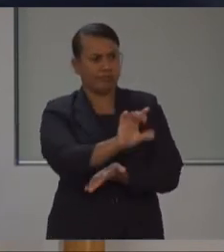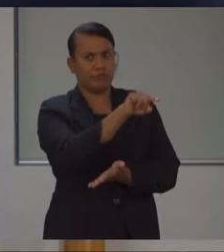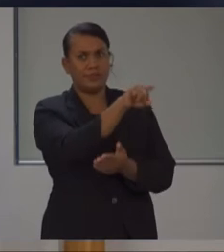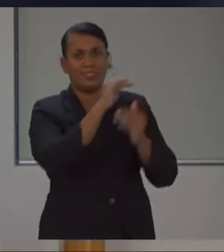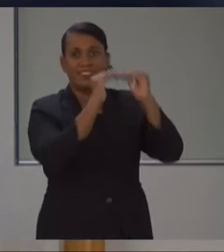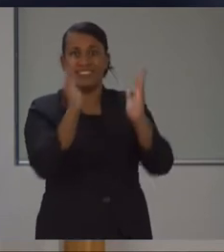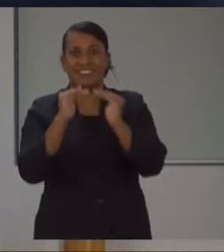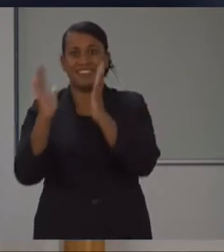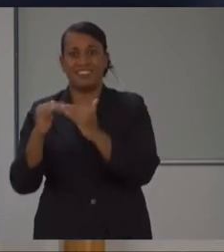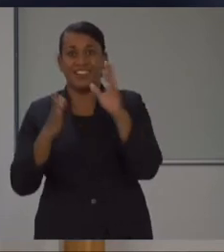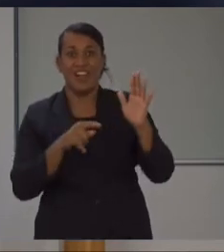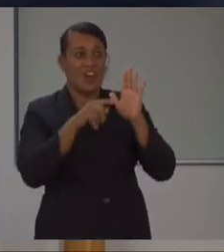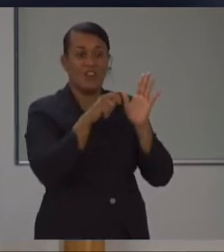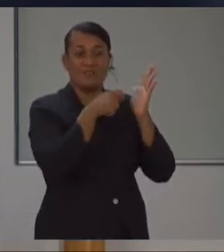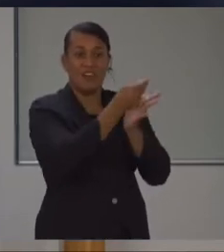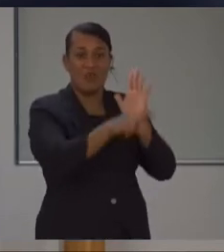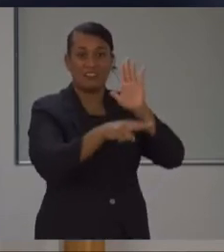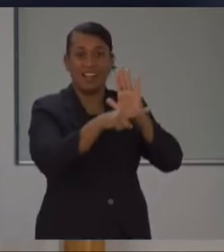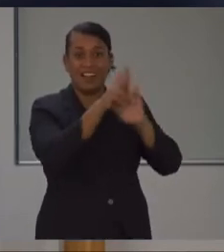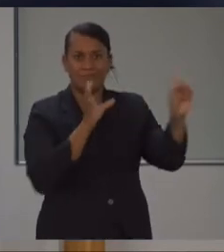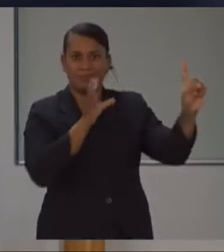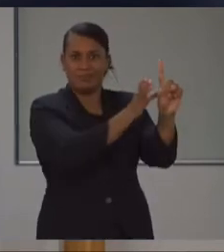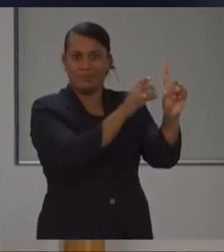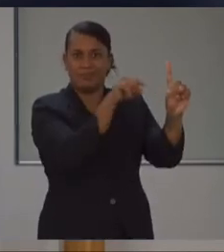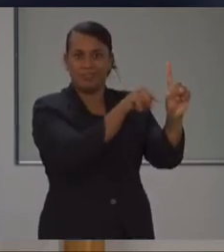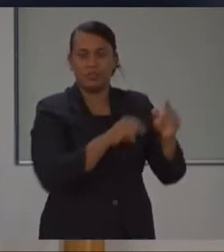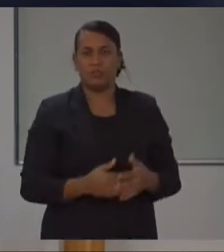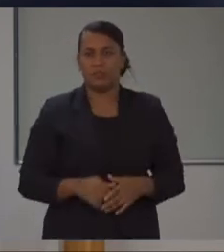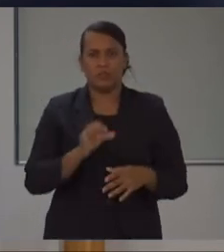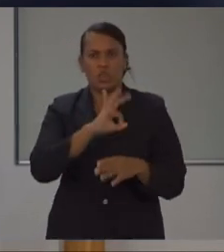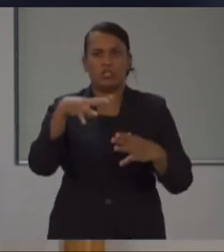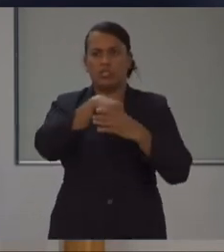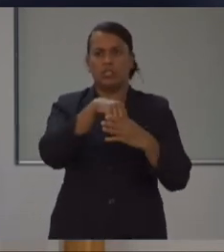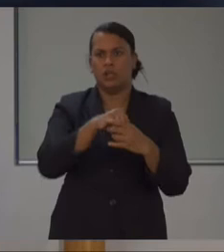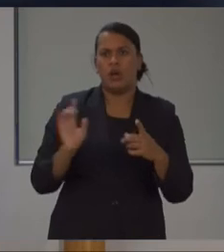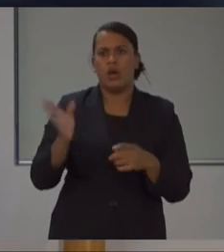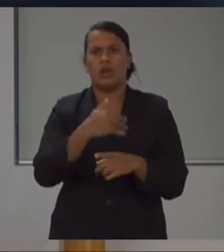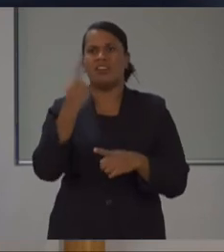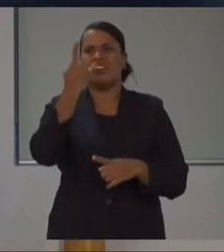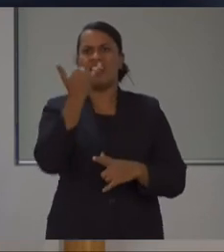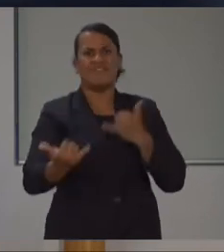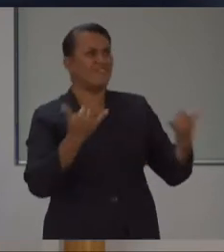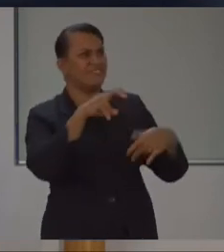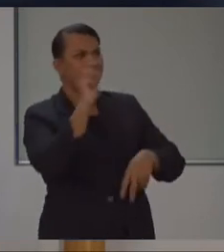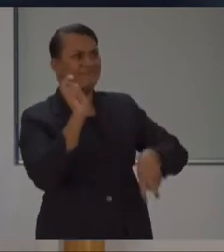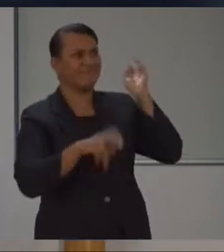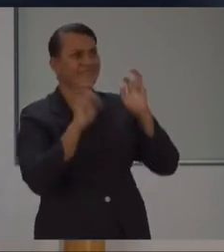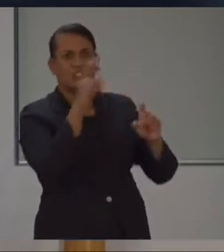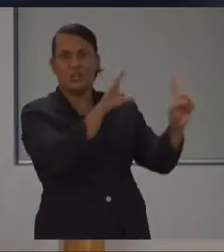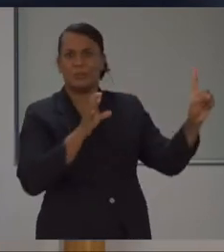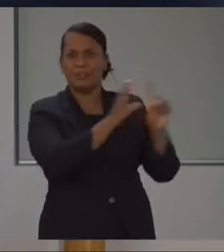And those do not include those that have left because they've reached their 14th day and have been tested and have been negative.